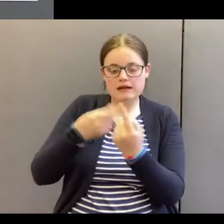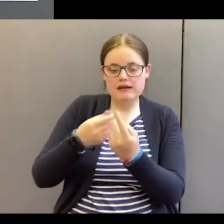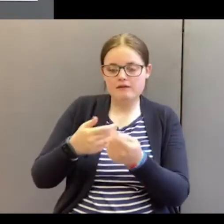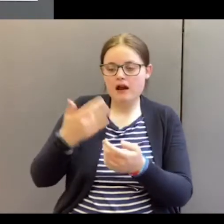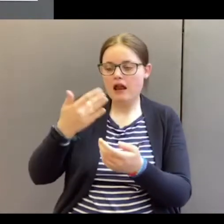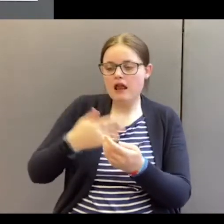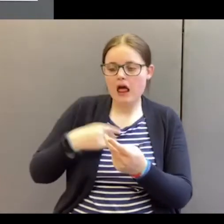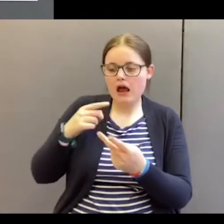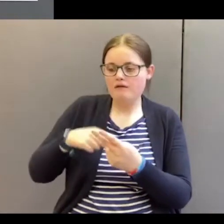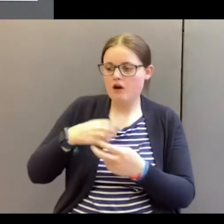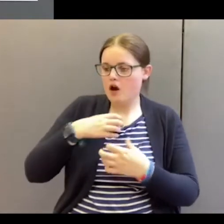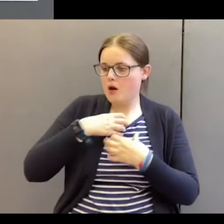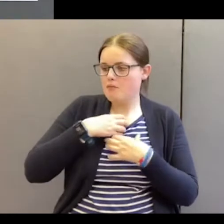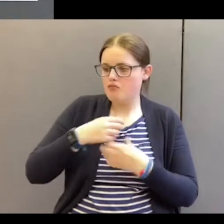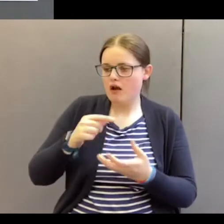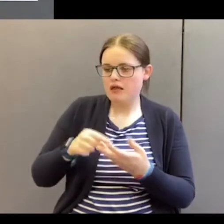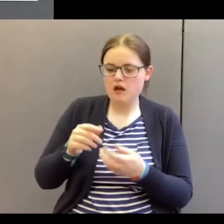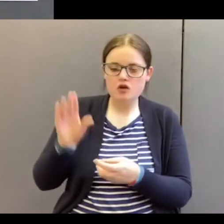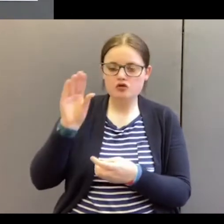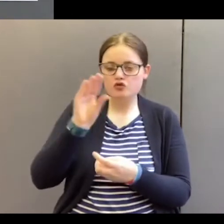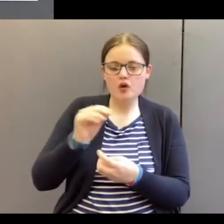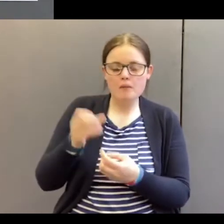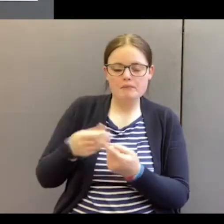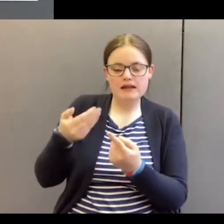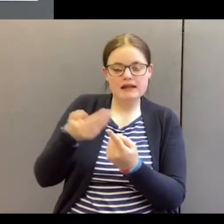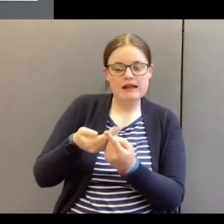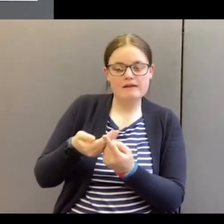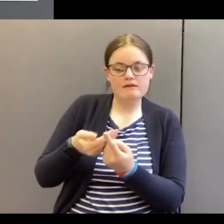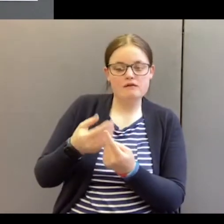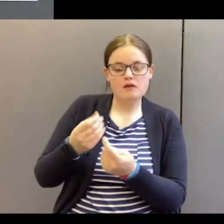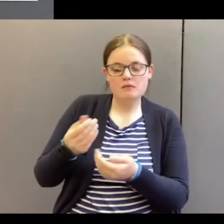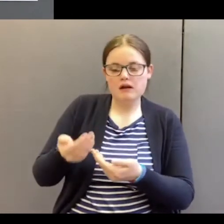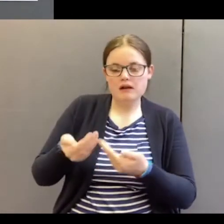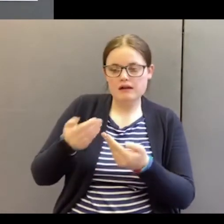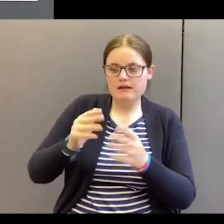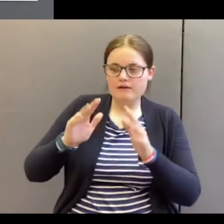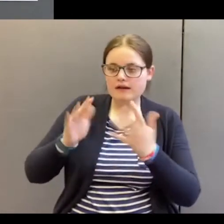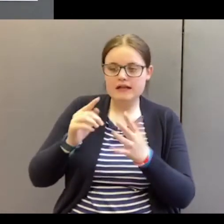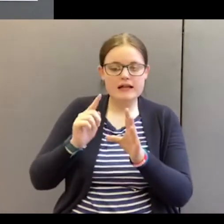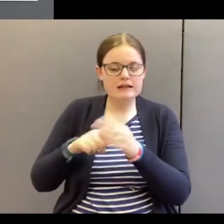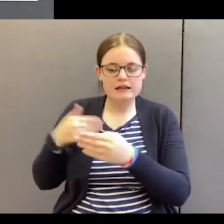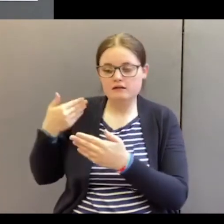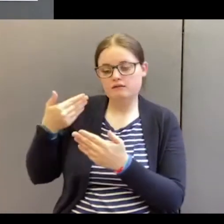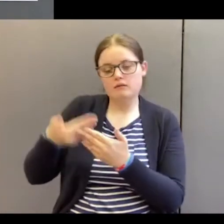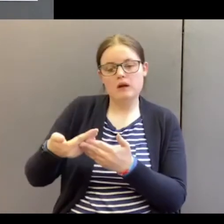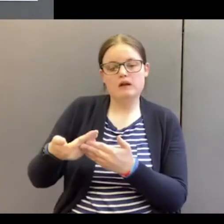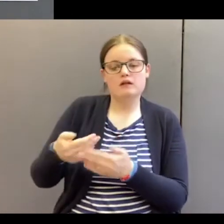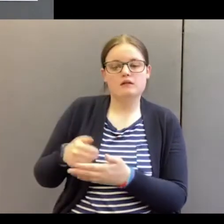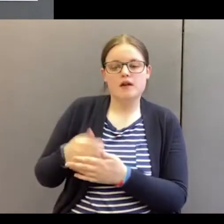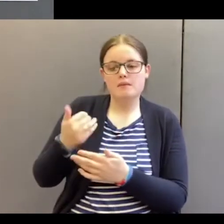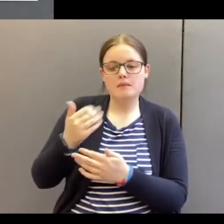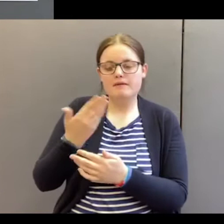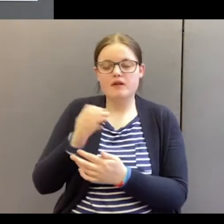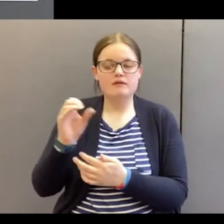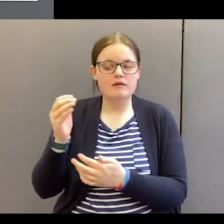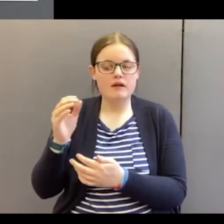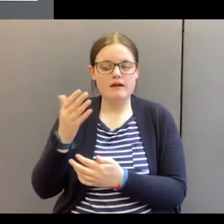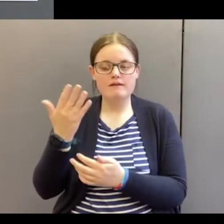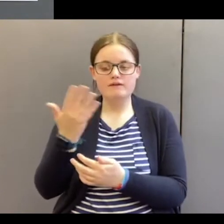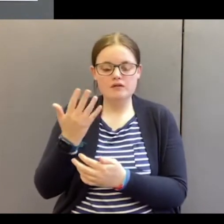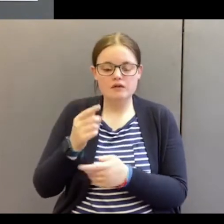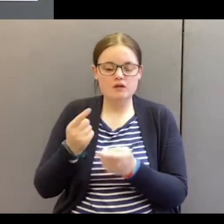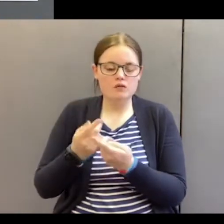breath. He's given you a soul. He's given you ten years so far. Maybe fifteen, twenty.